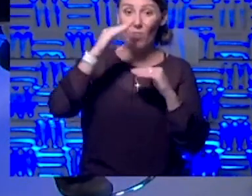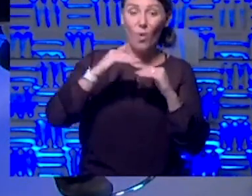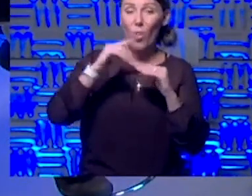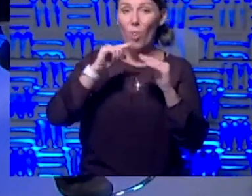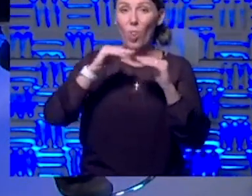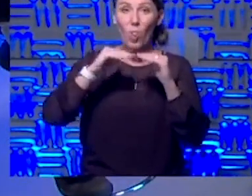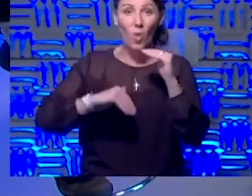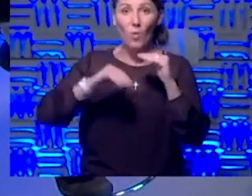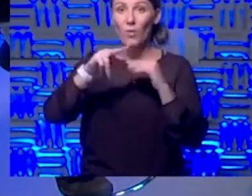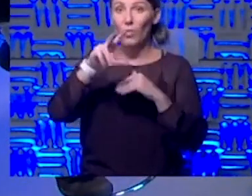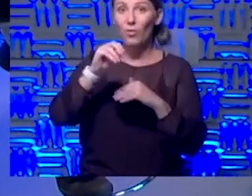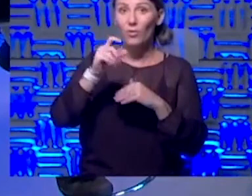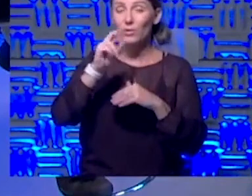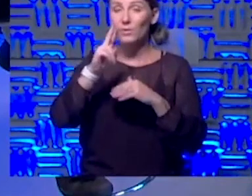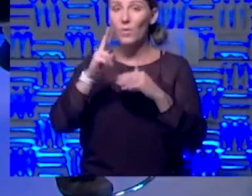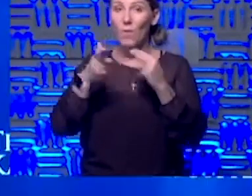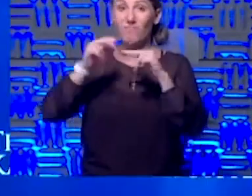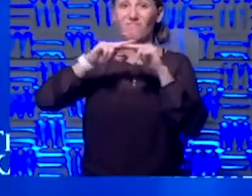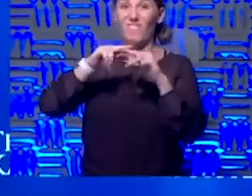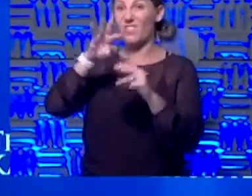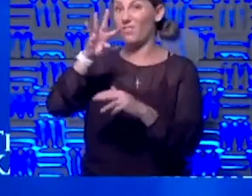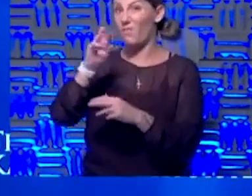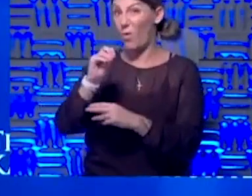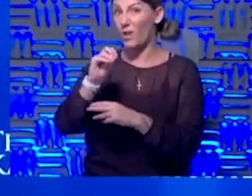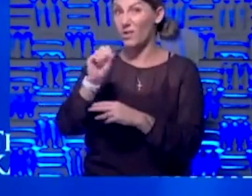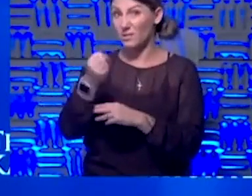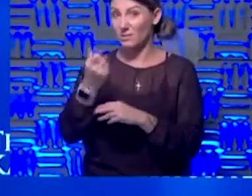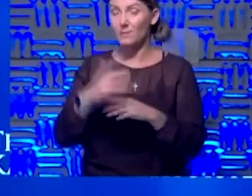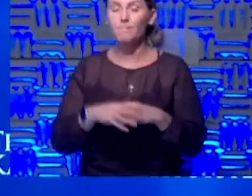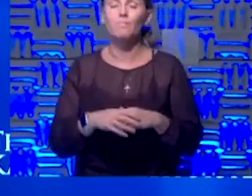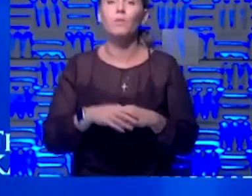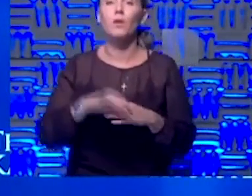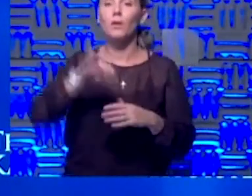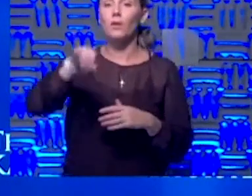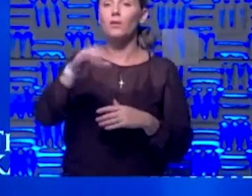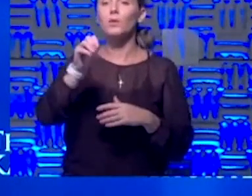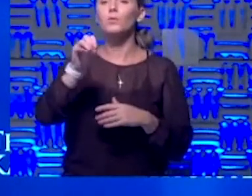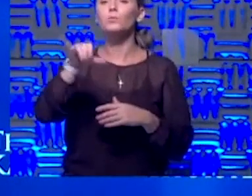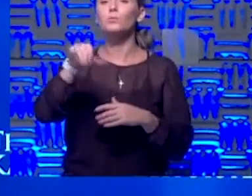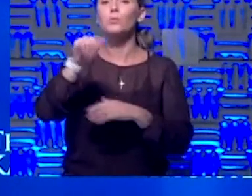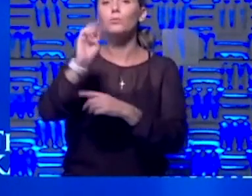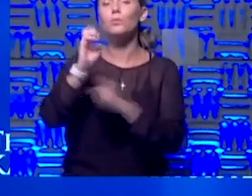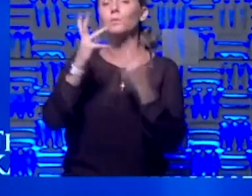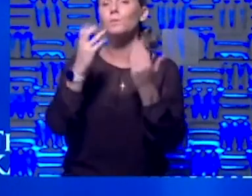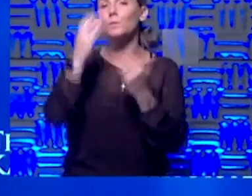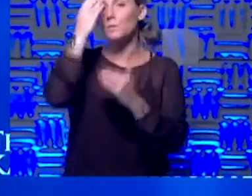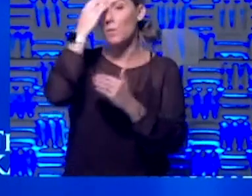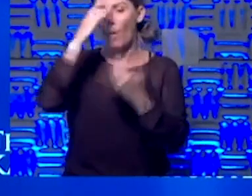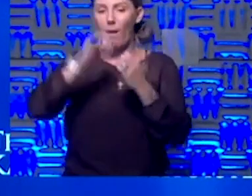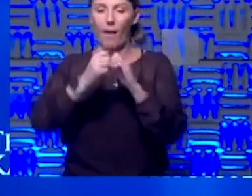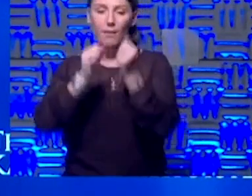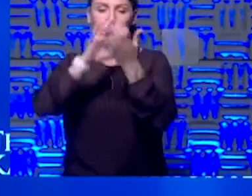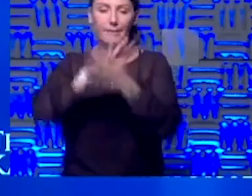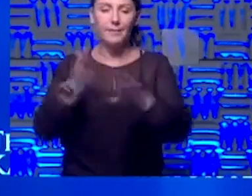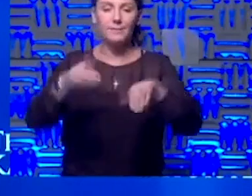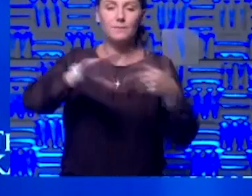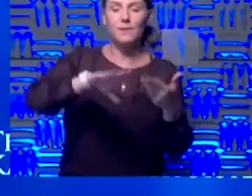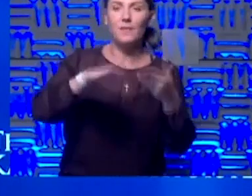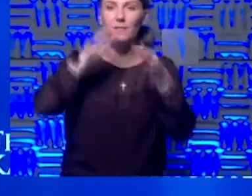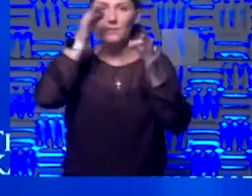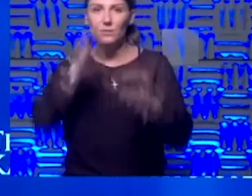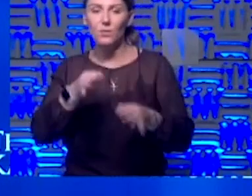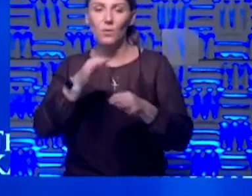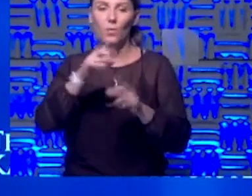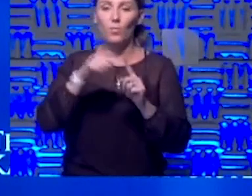the high 30s or up in the 40s where we thought we were going to go. Joyce wants to know if you can explain how the cause of death is determined when the patient has